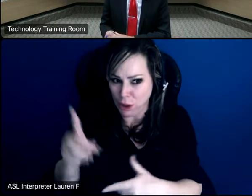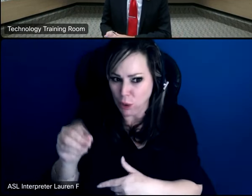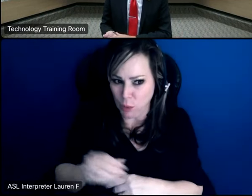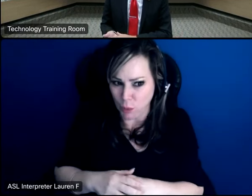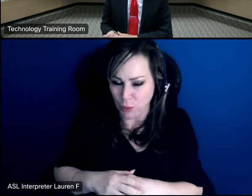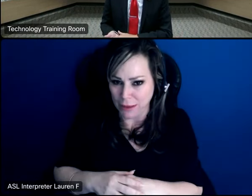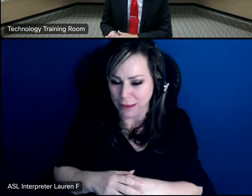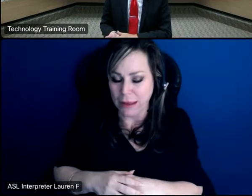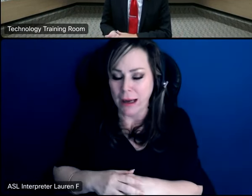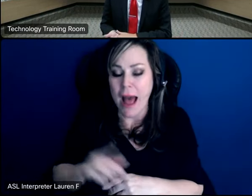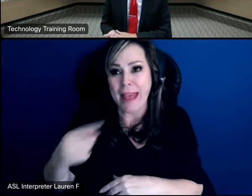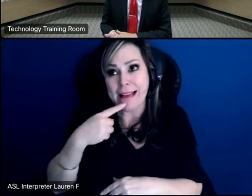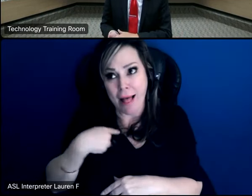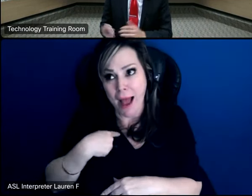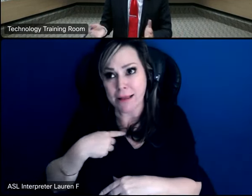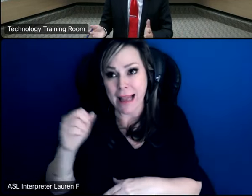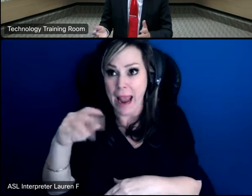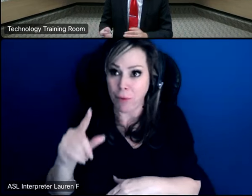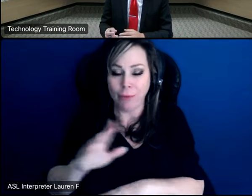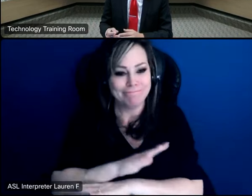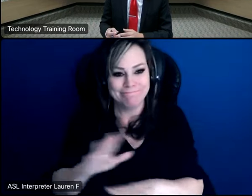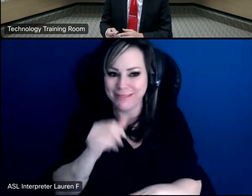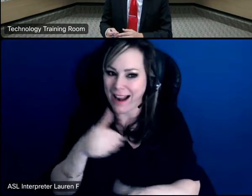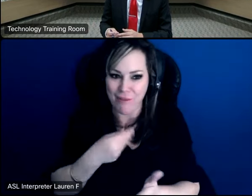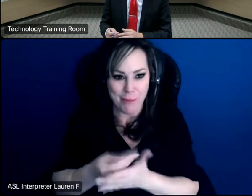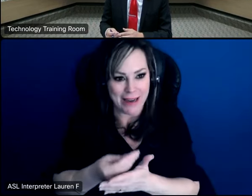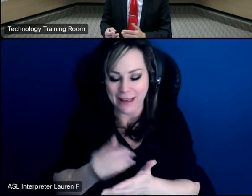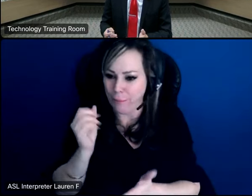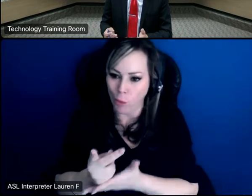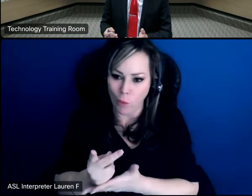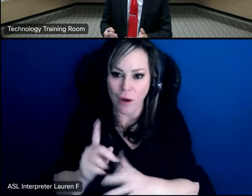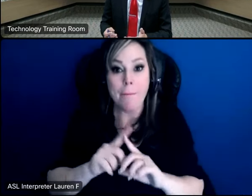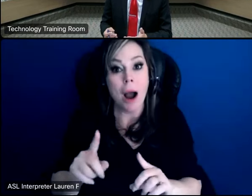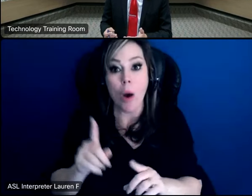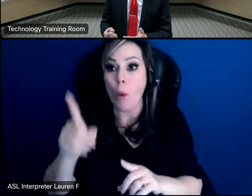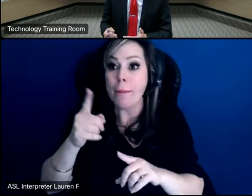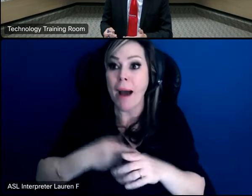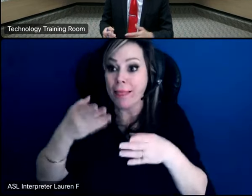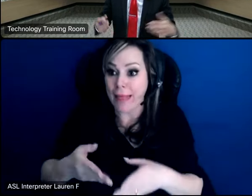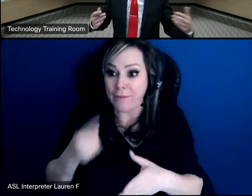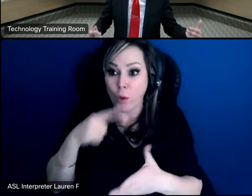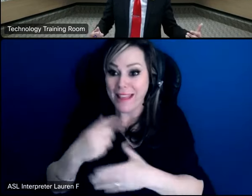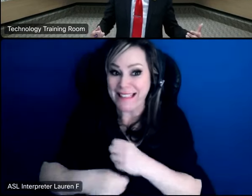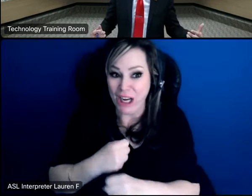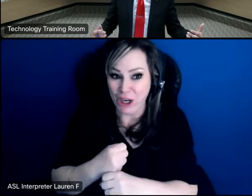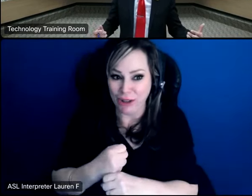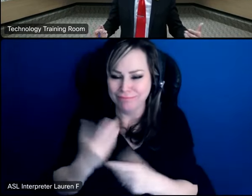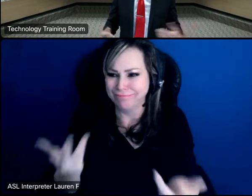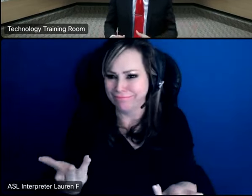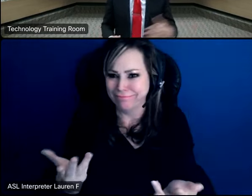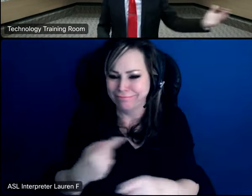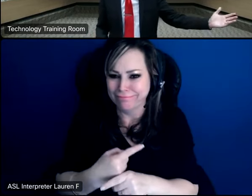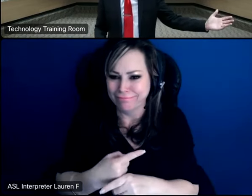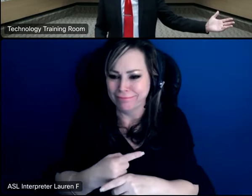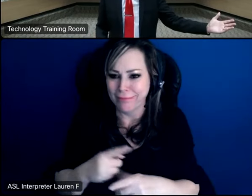they tell us in in april you didn't make it but you only have one month less than the school year and the 23 24